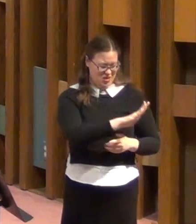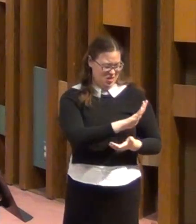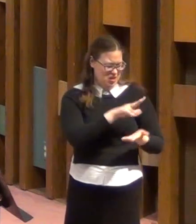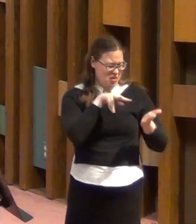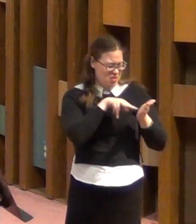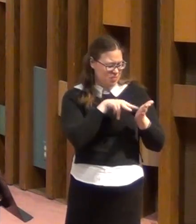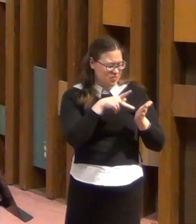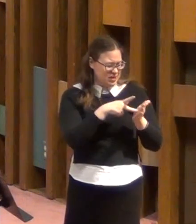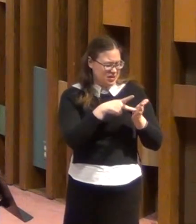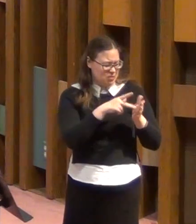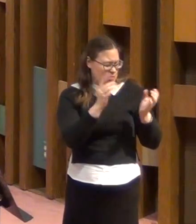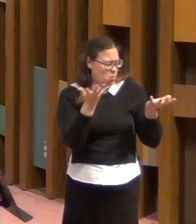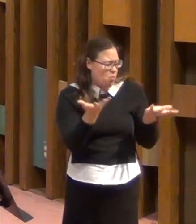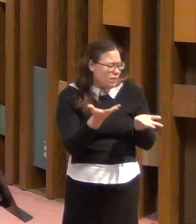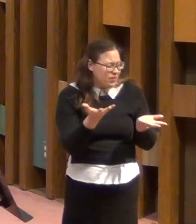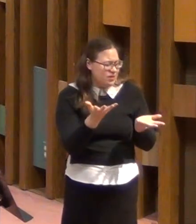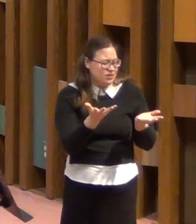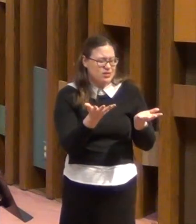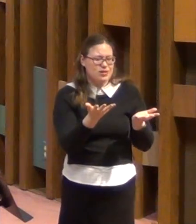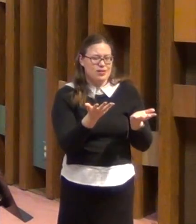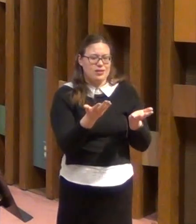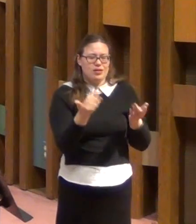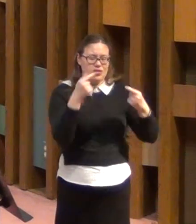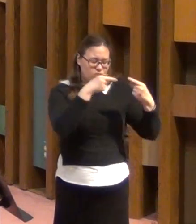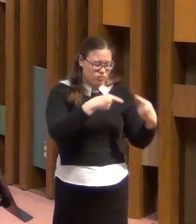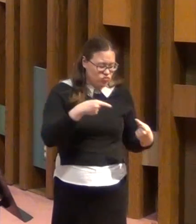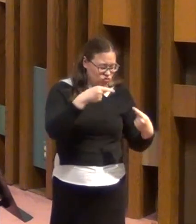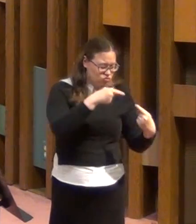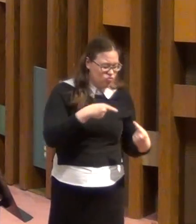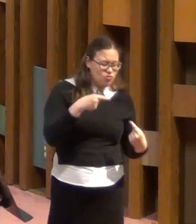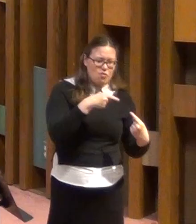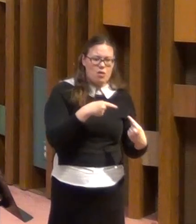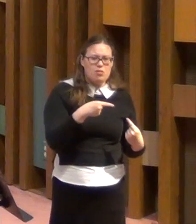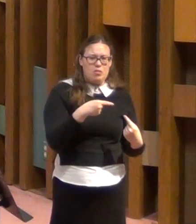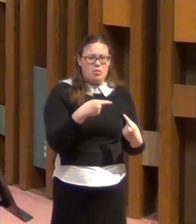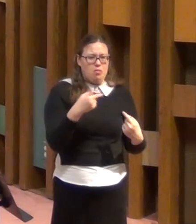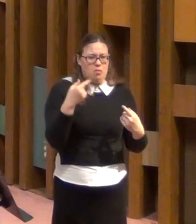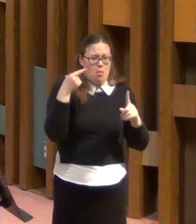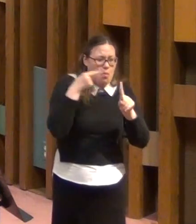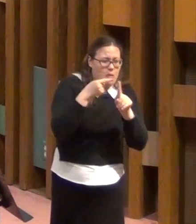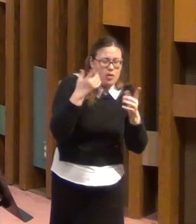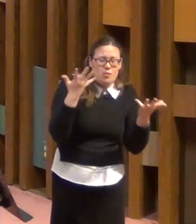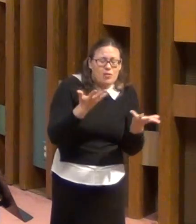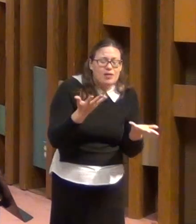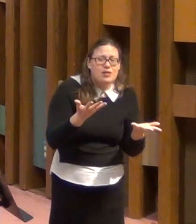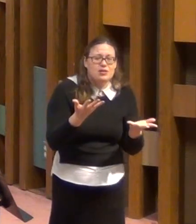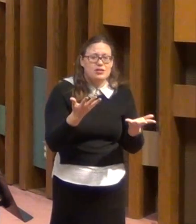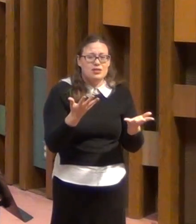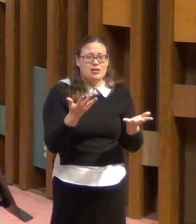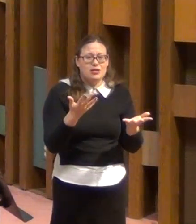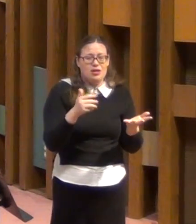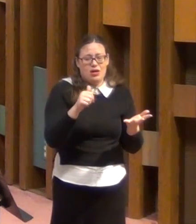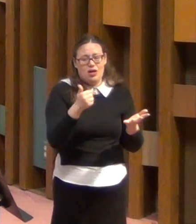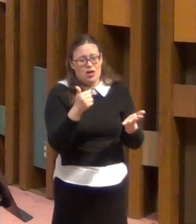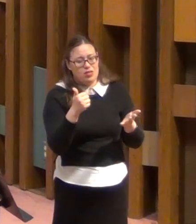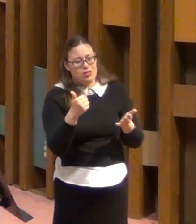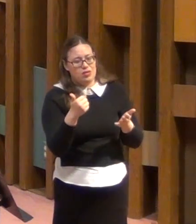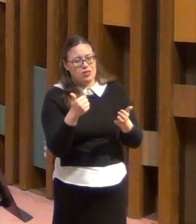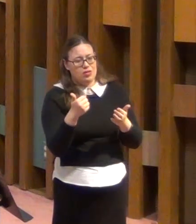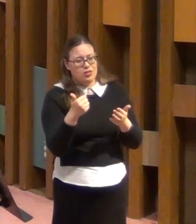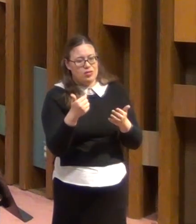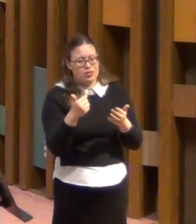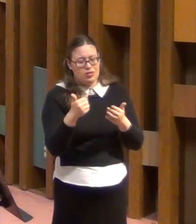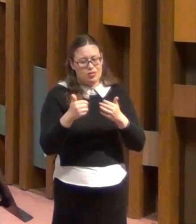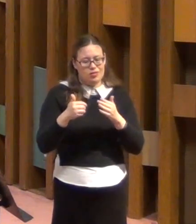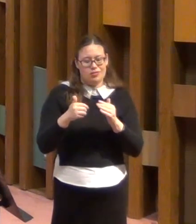life have for them? What meaning and purpose do their troubles have? Apart from drawing us closer